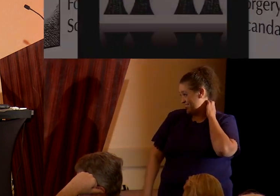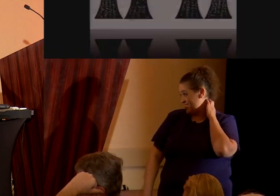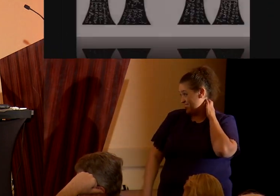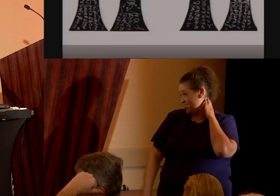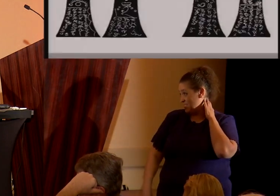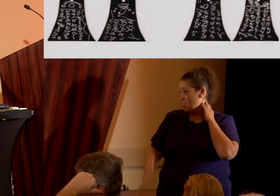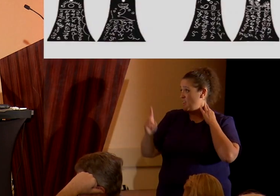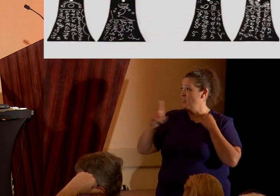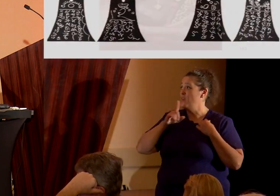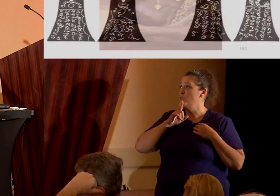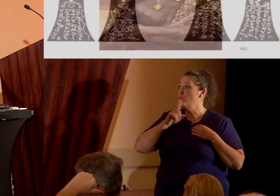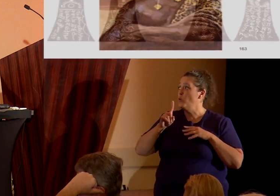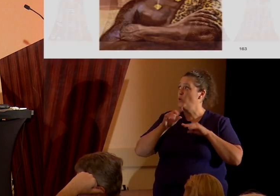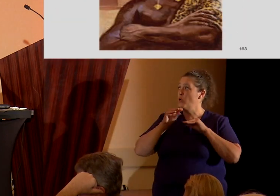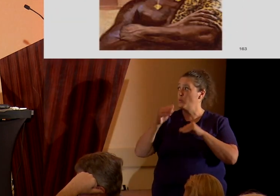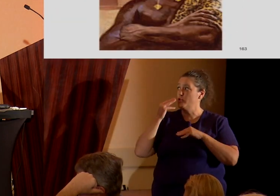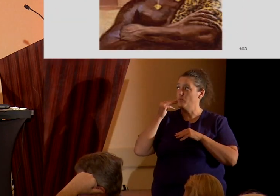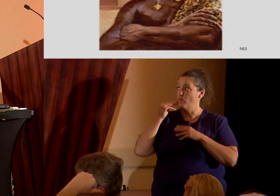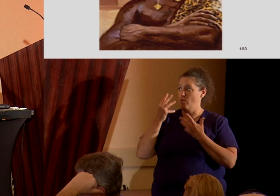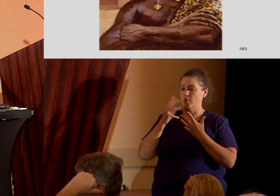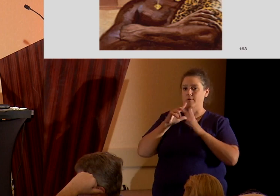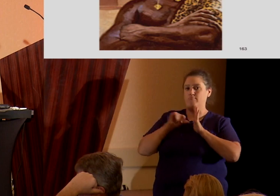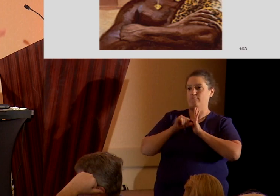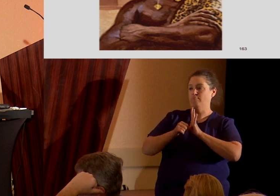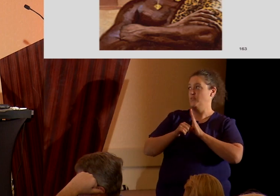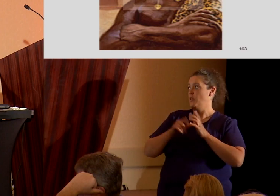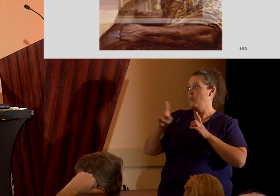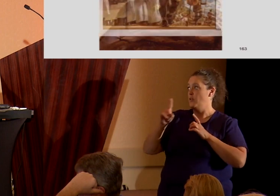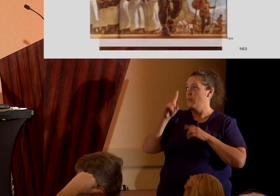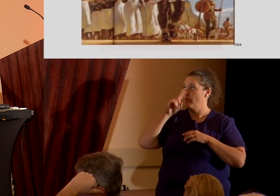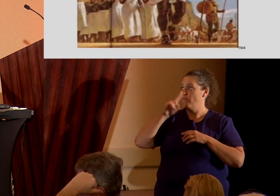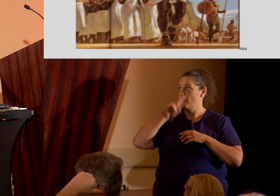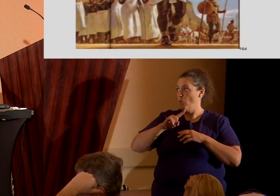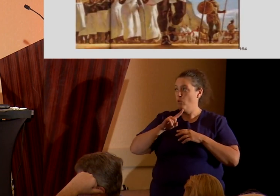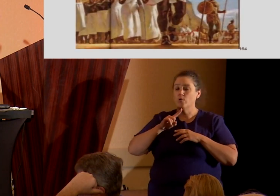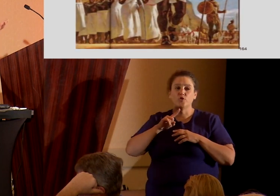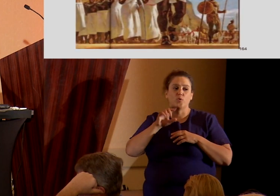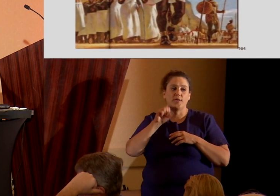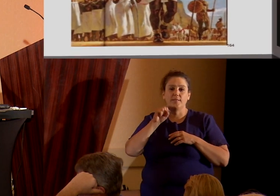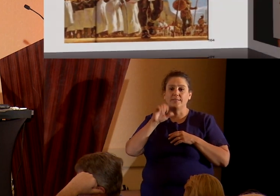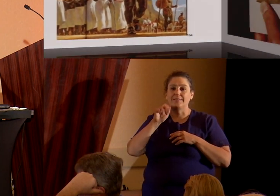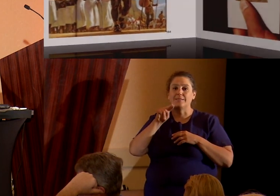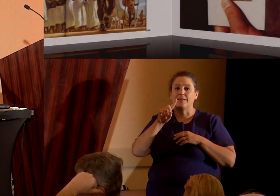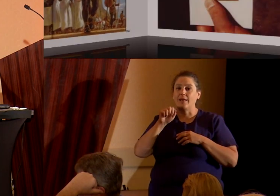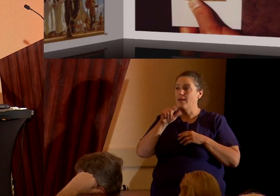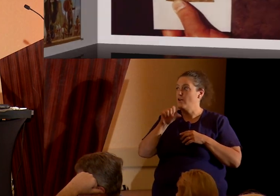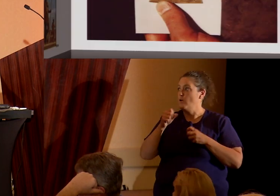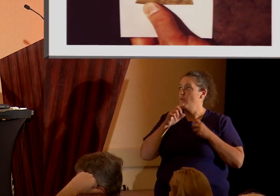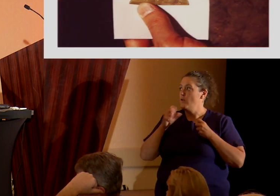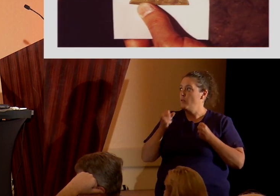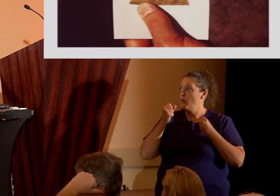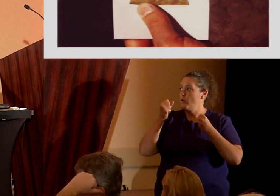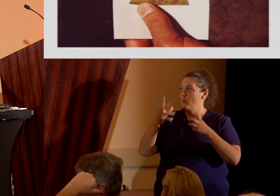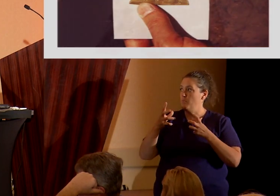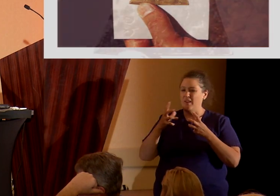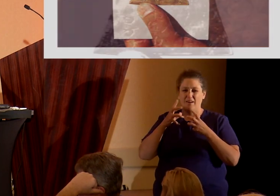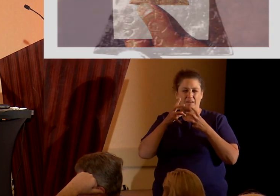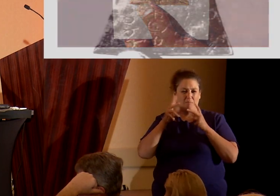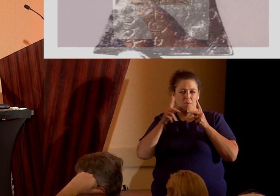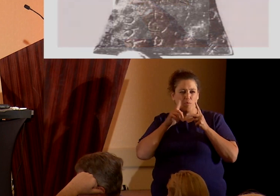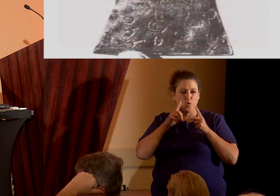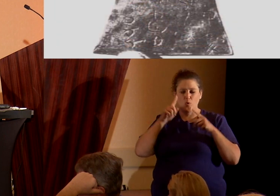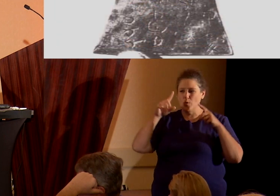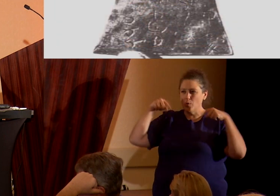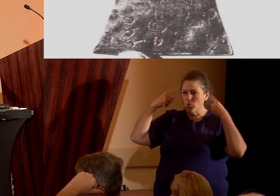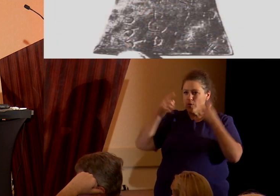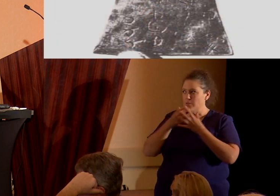really puts Mormonism on the map, though. It's forgery scandals, because there's so many crazy crackpot archaeology, uh,